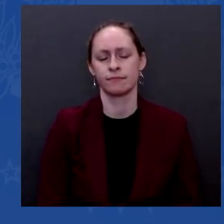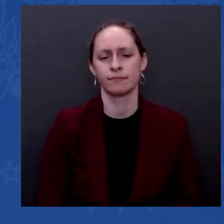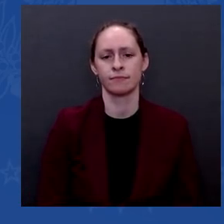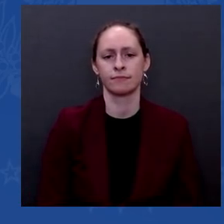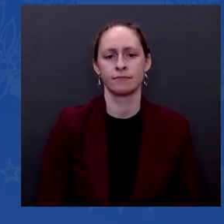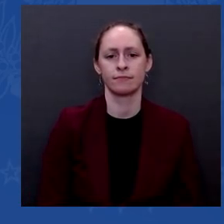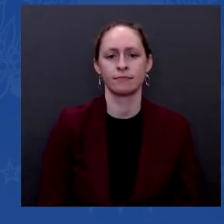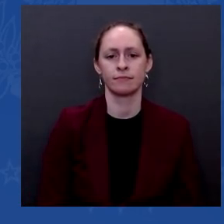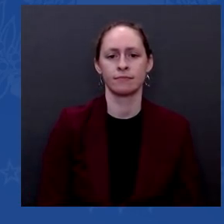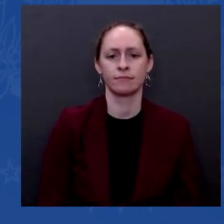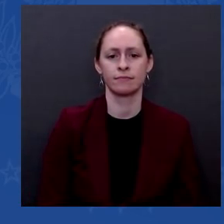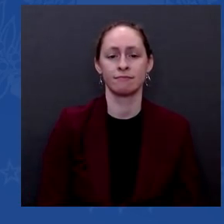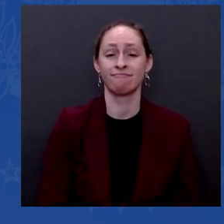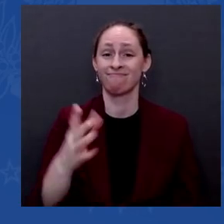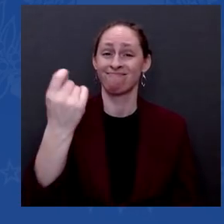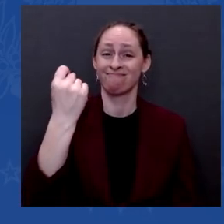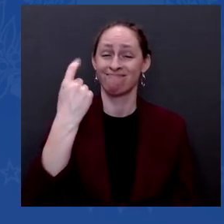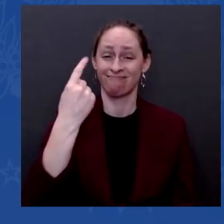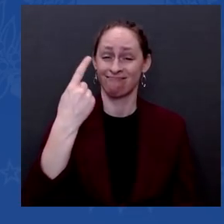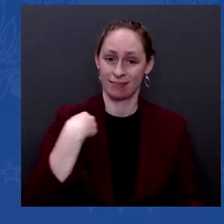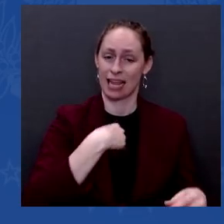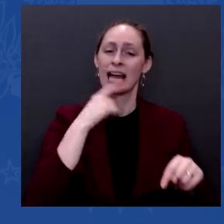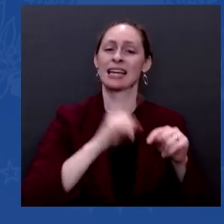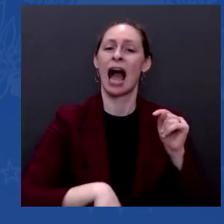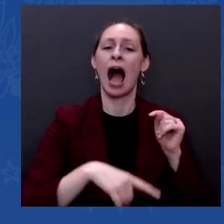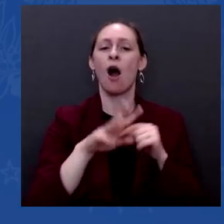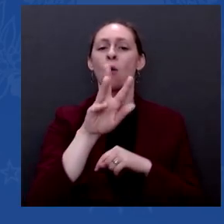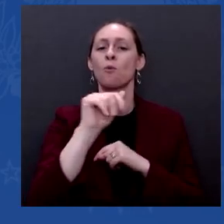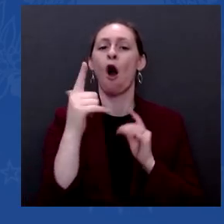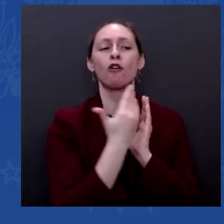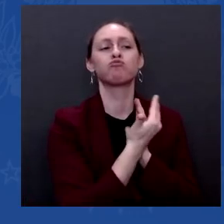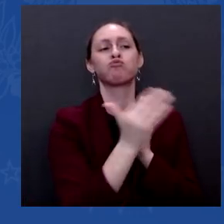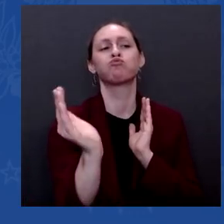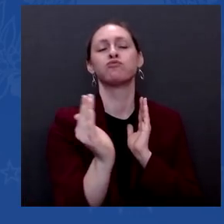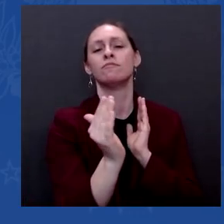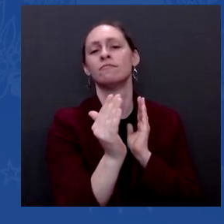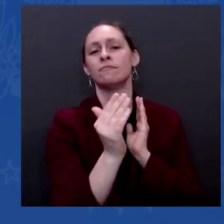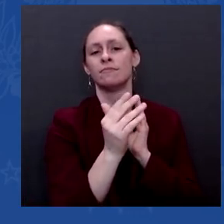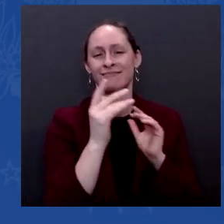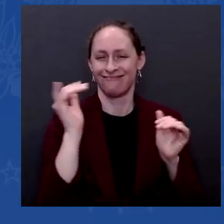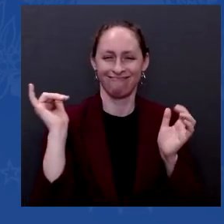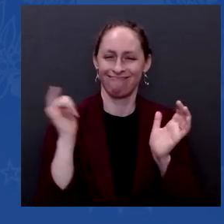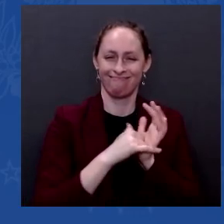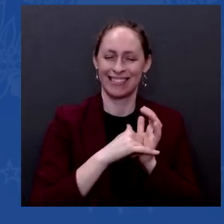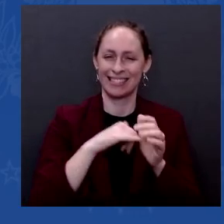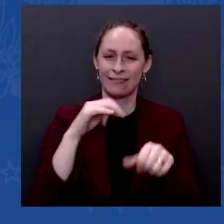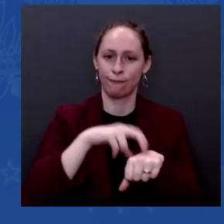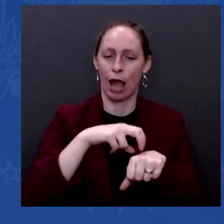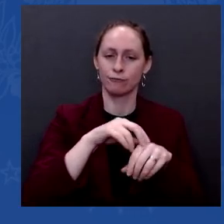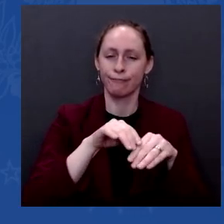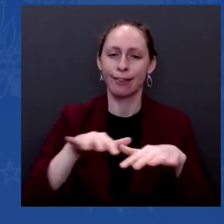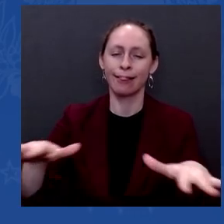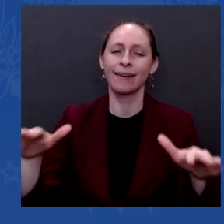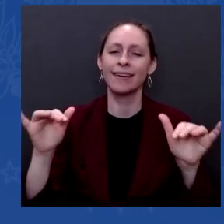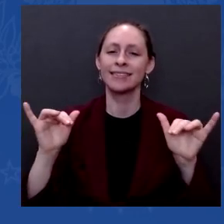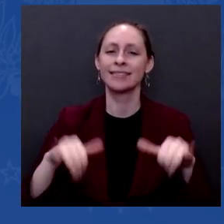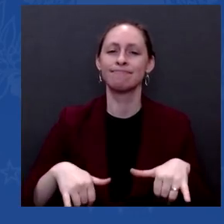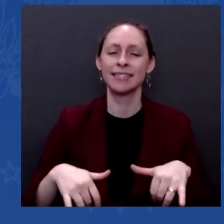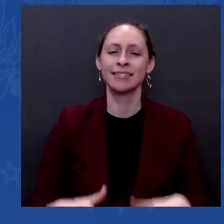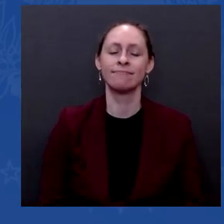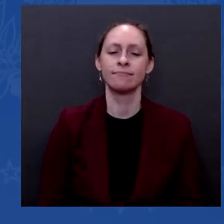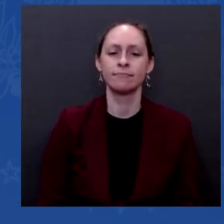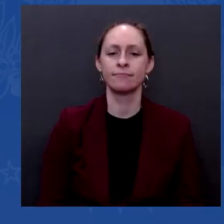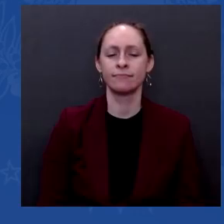one of the things that I want to do — and we're contemplating figuring out how to do, not — we are contemplating